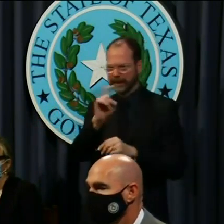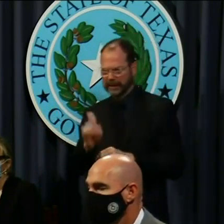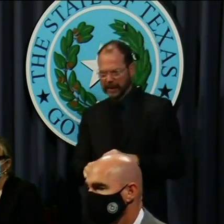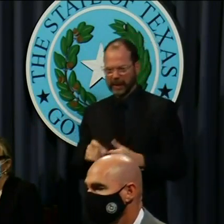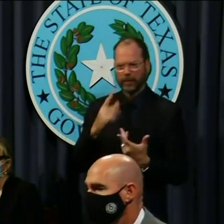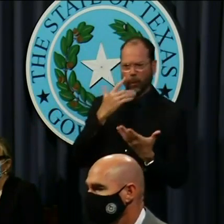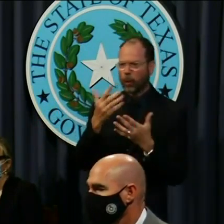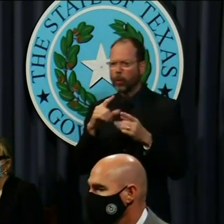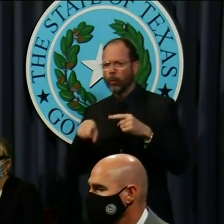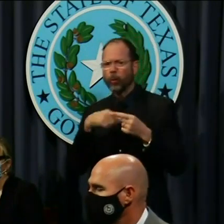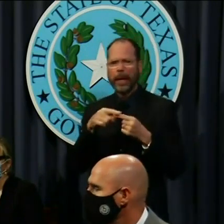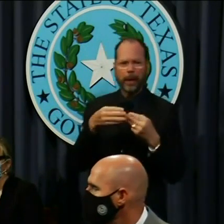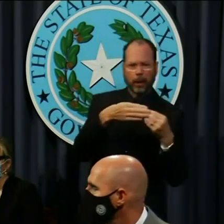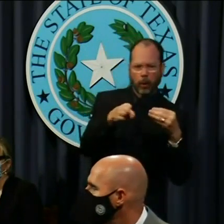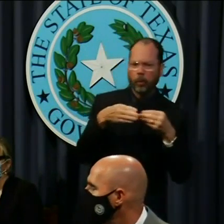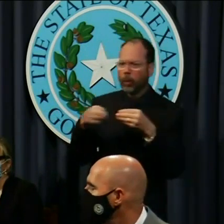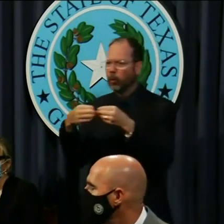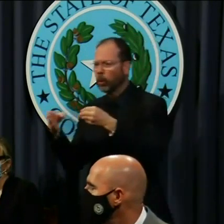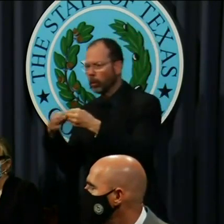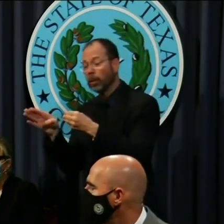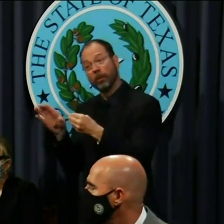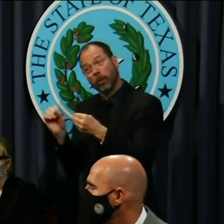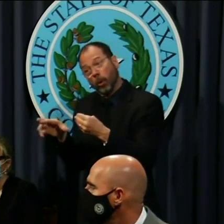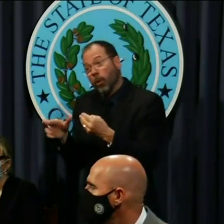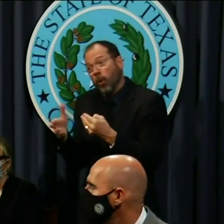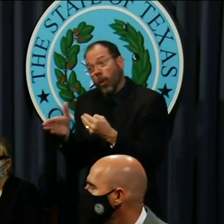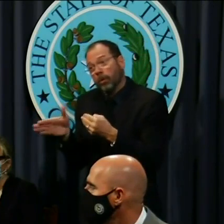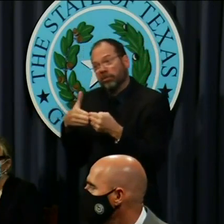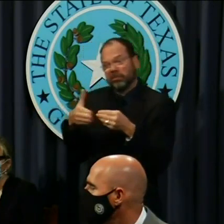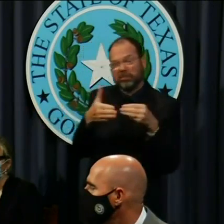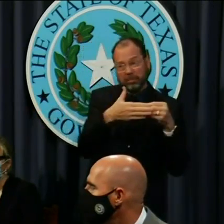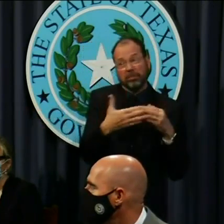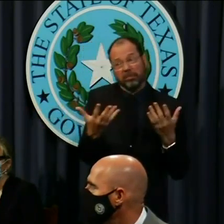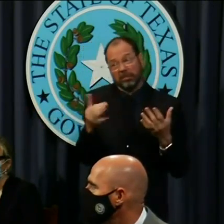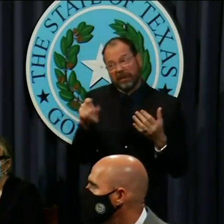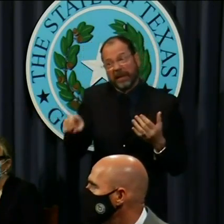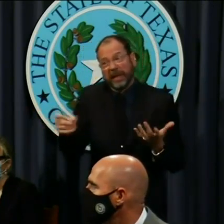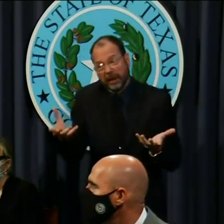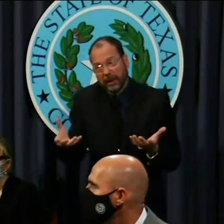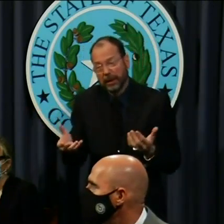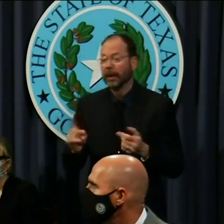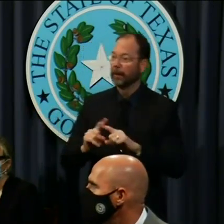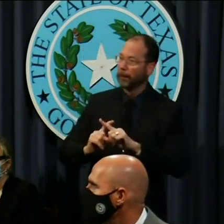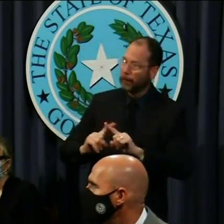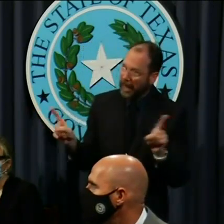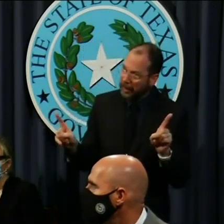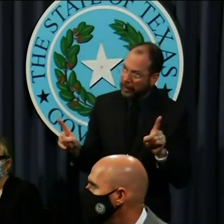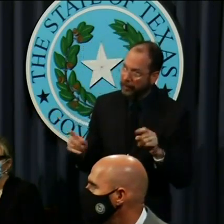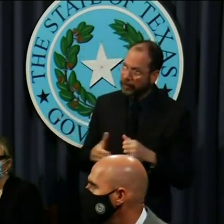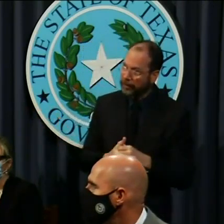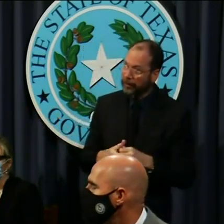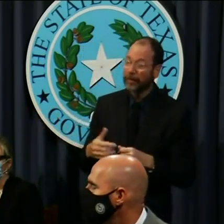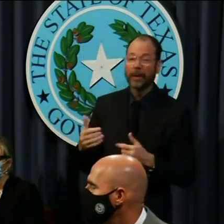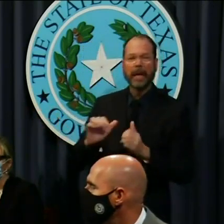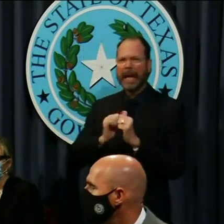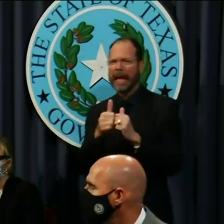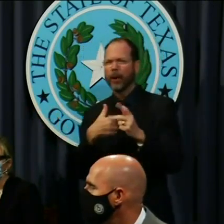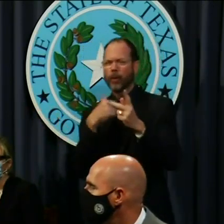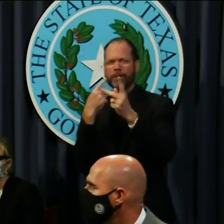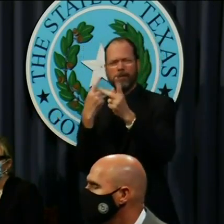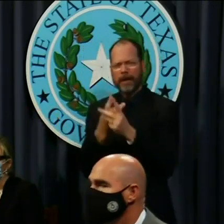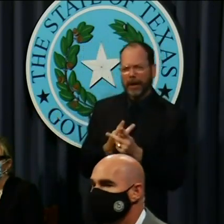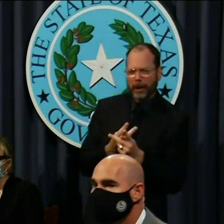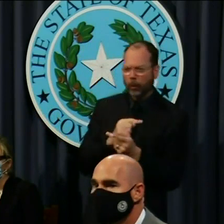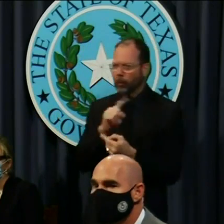additional business openings or for course correction as needed. But we will rely most heavily